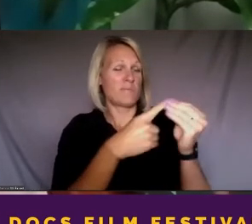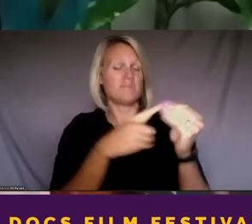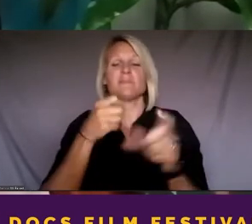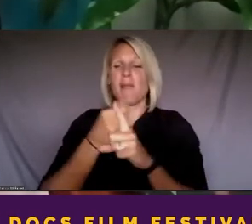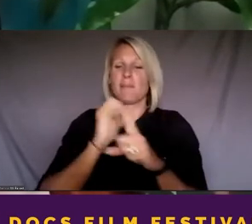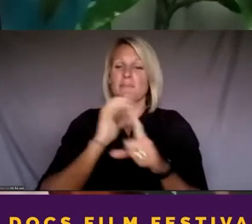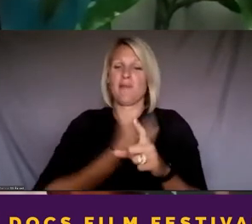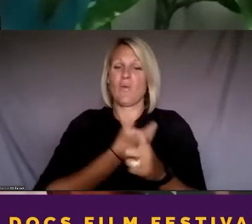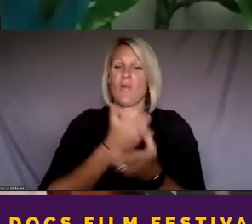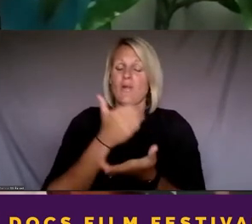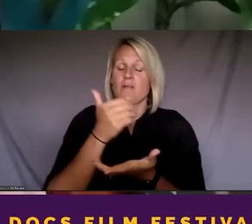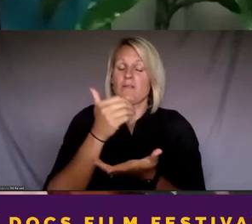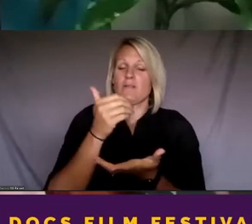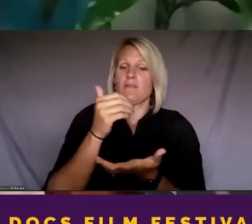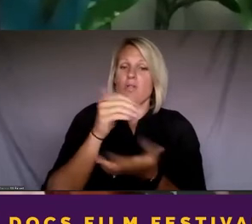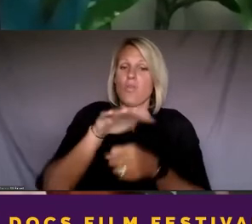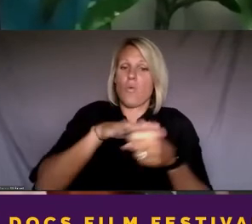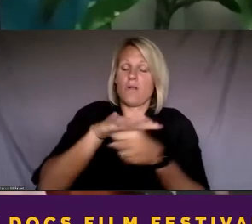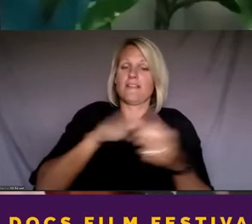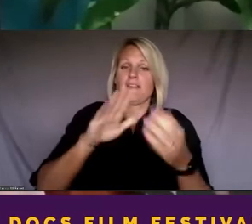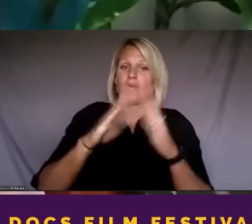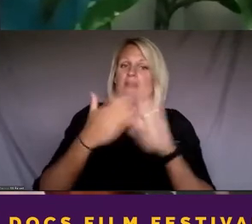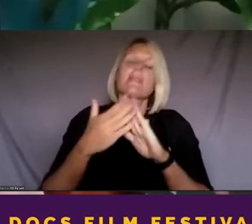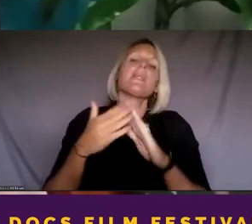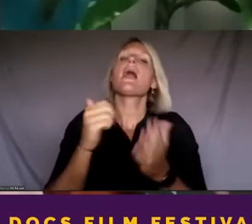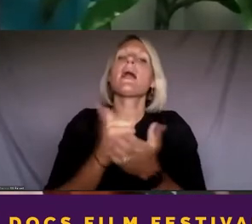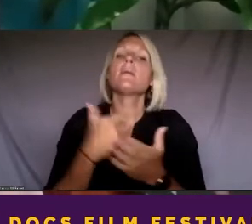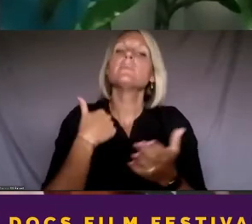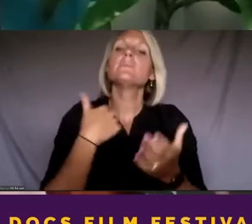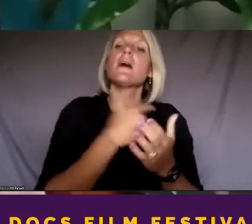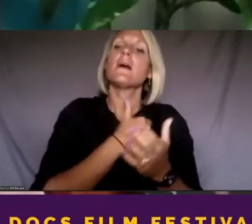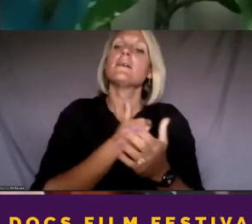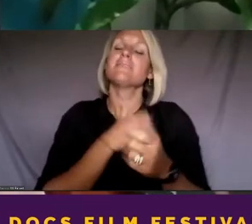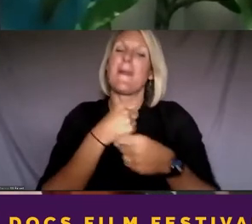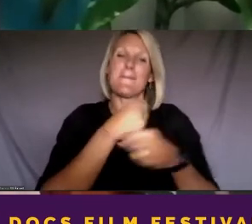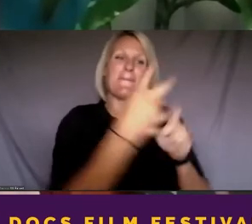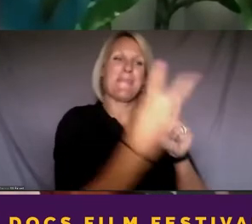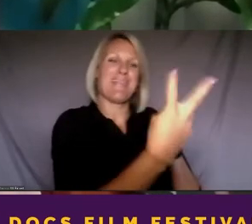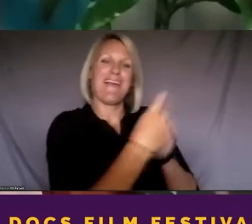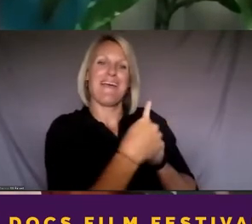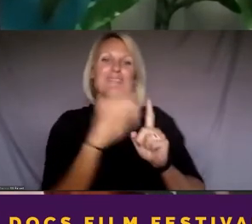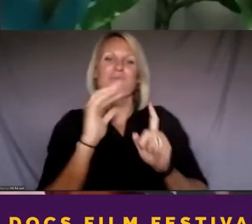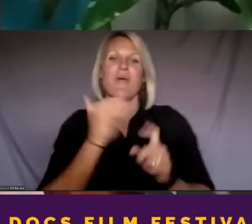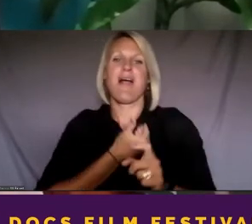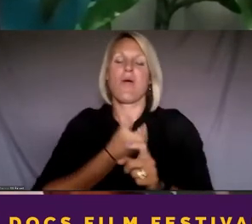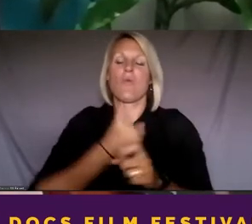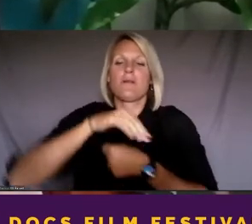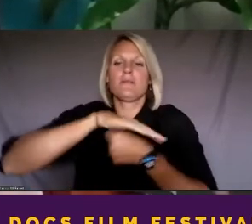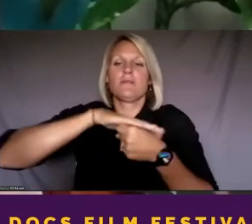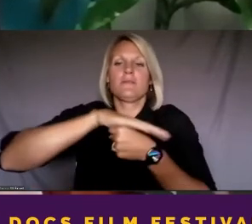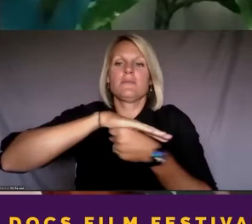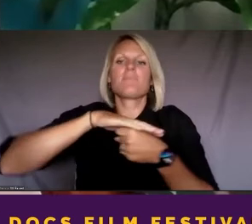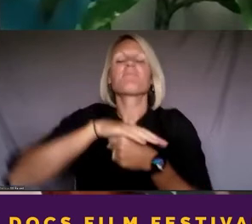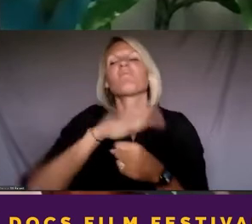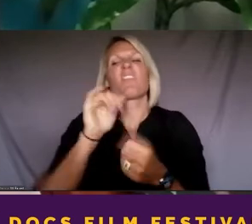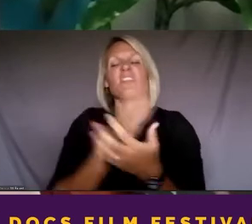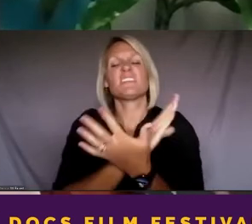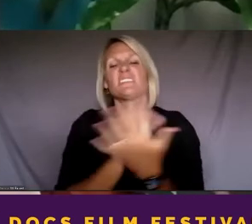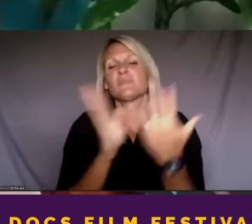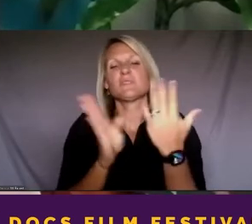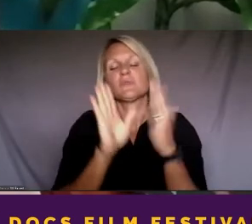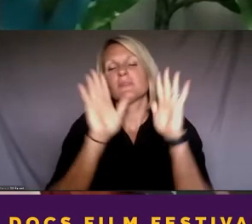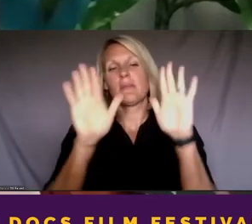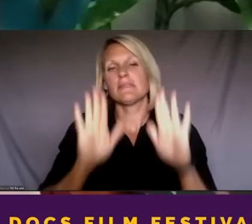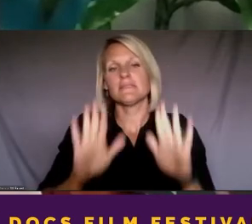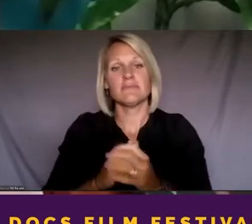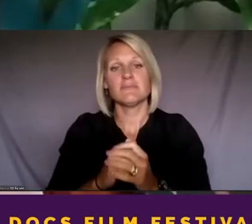take it one step further and really localize it. And it's amazing. And this series was fabulous, offered some really wonderful